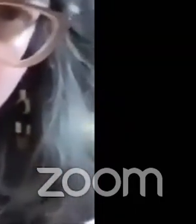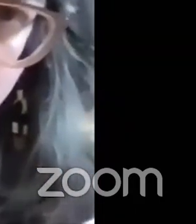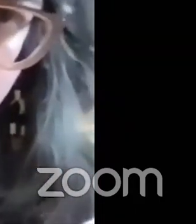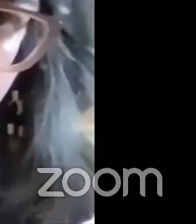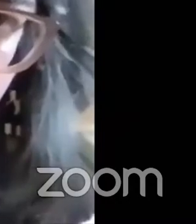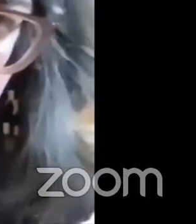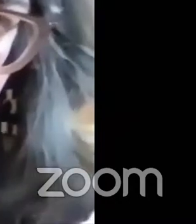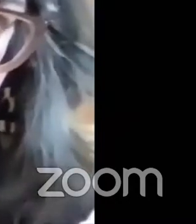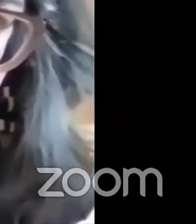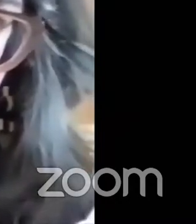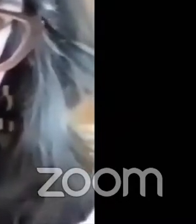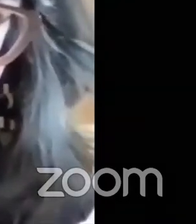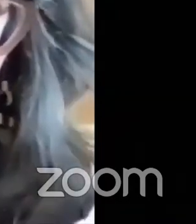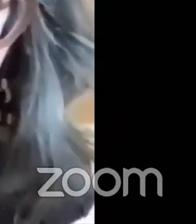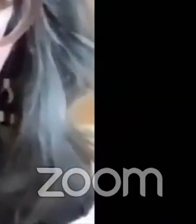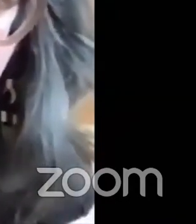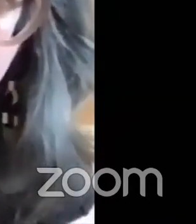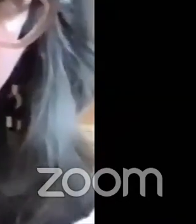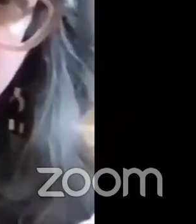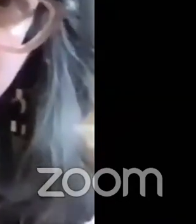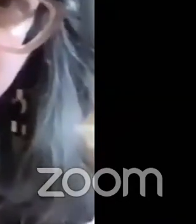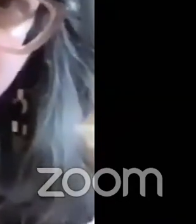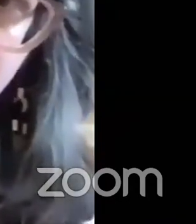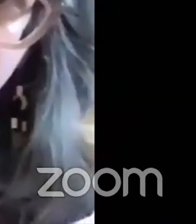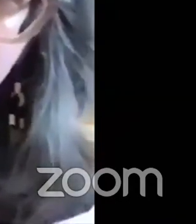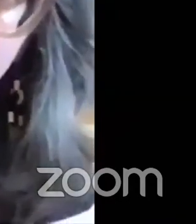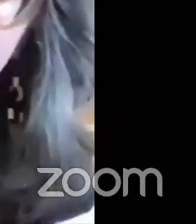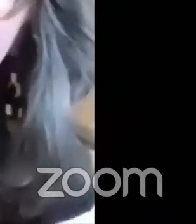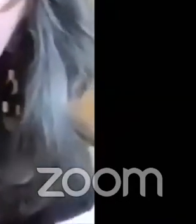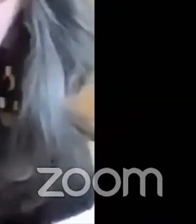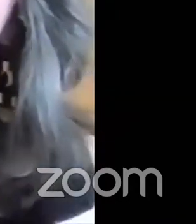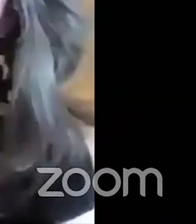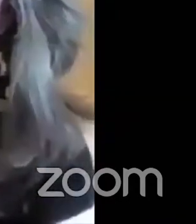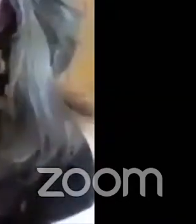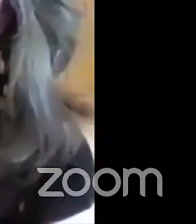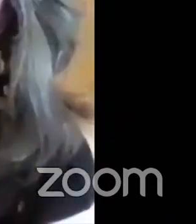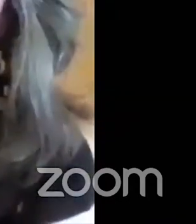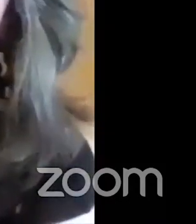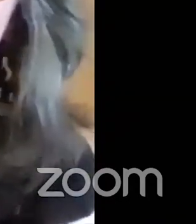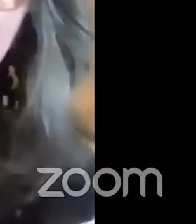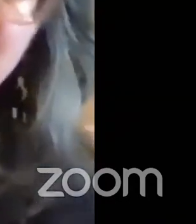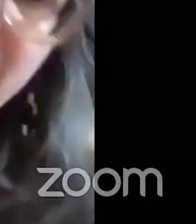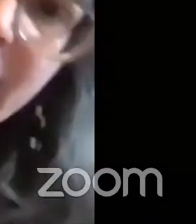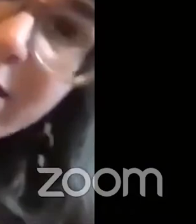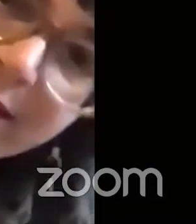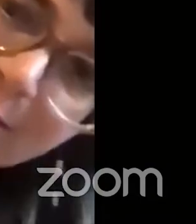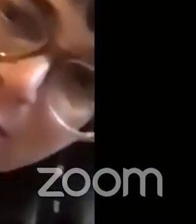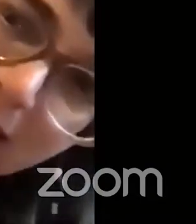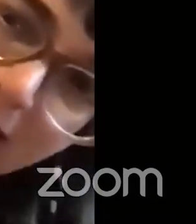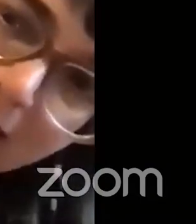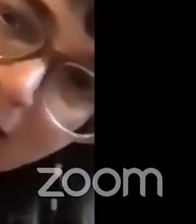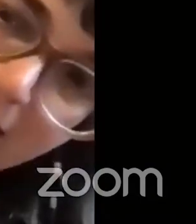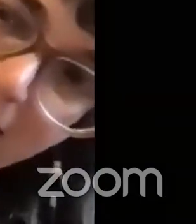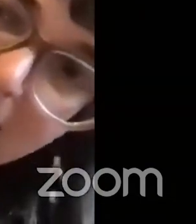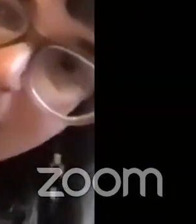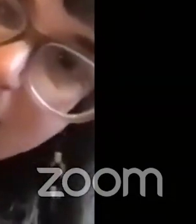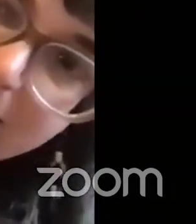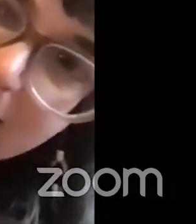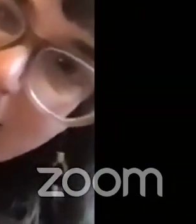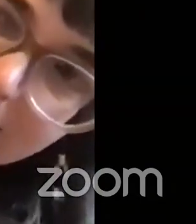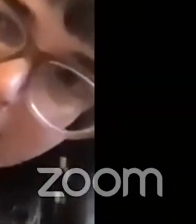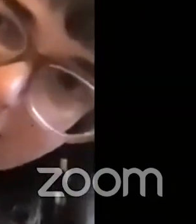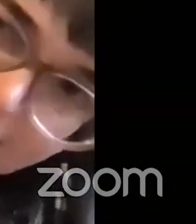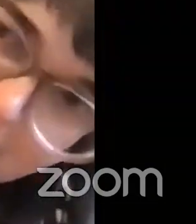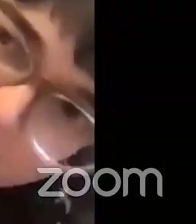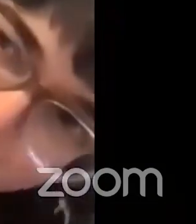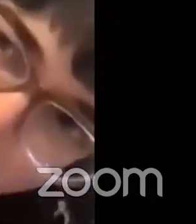to get a cool fireworks show so you're going to get a display where the oil and water kind of separate and you can